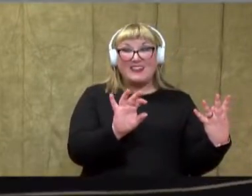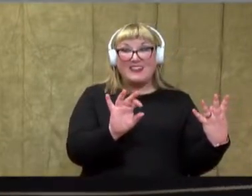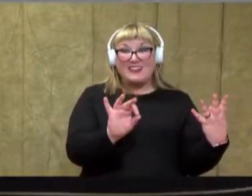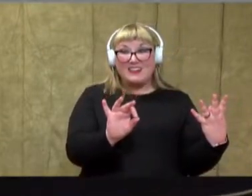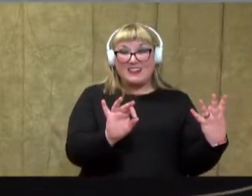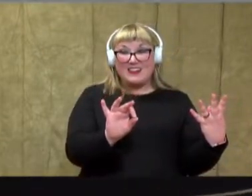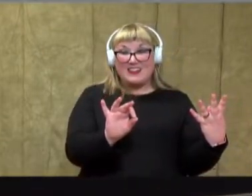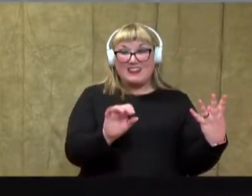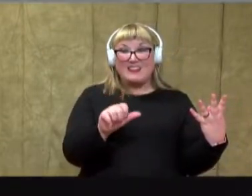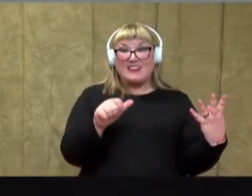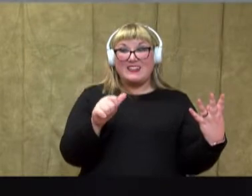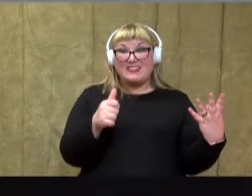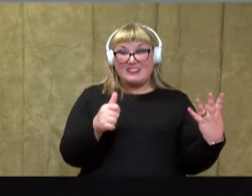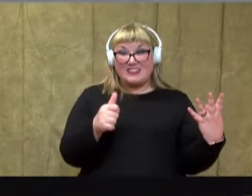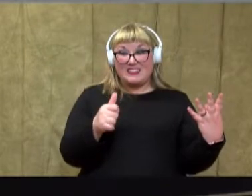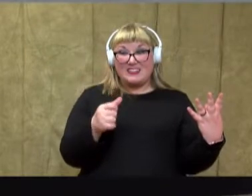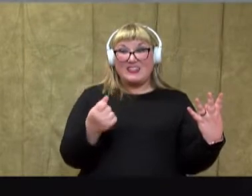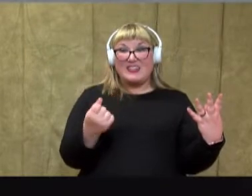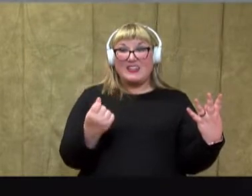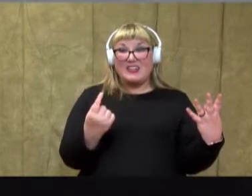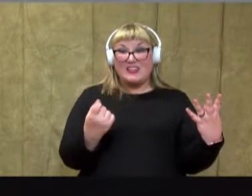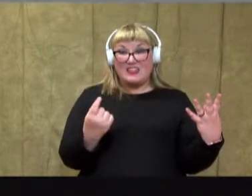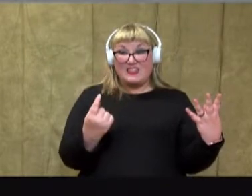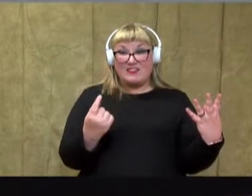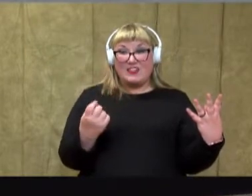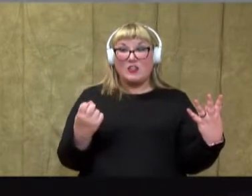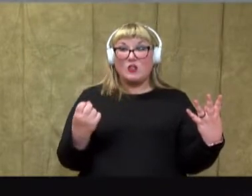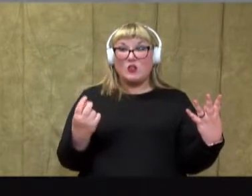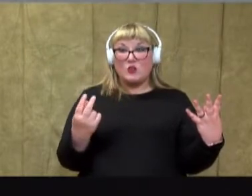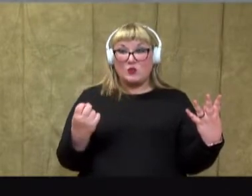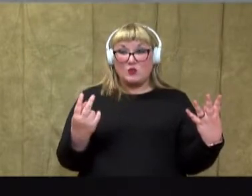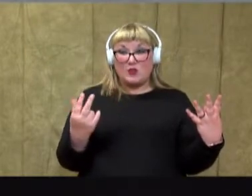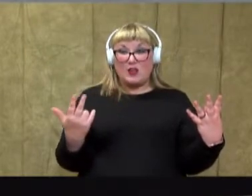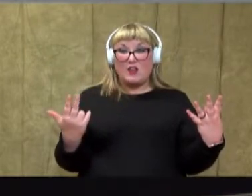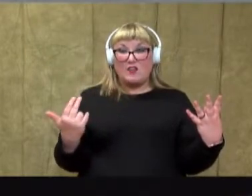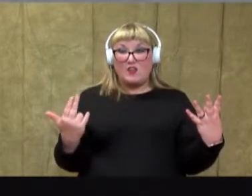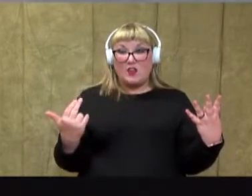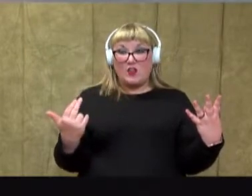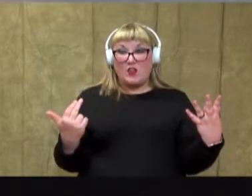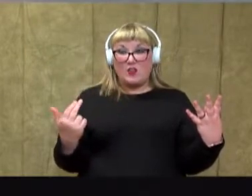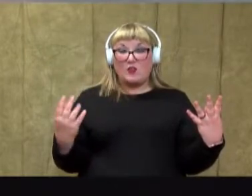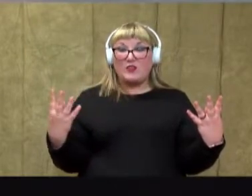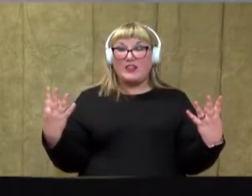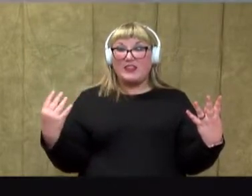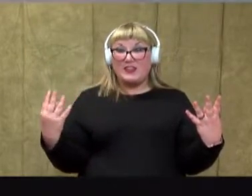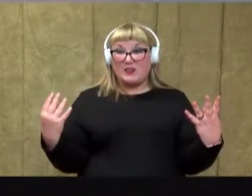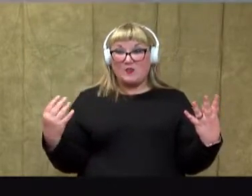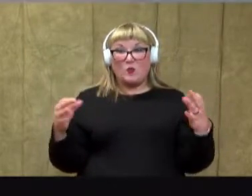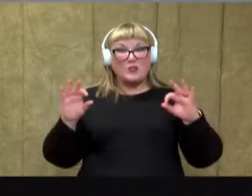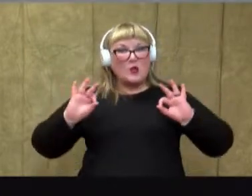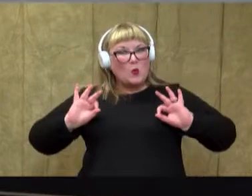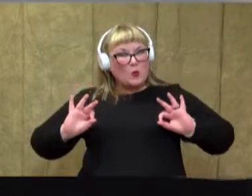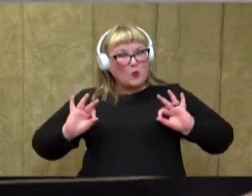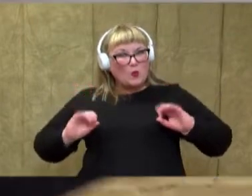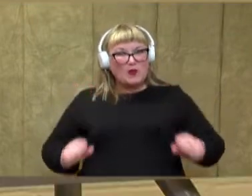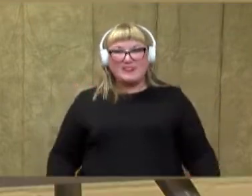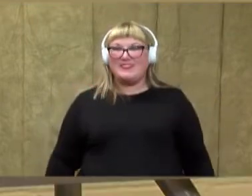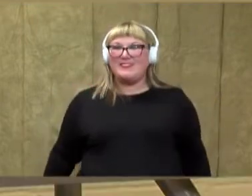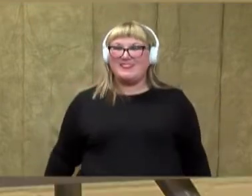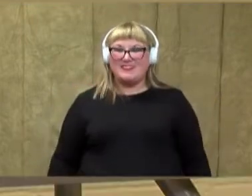9, 10, 11, 12, 13, 14.